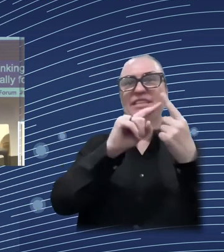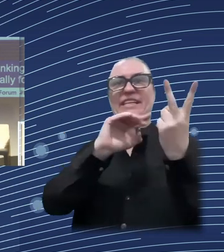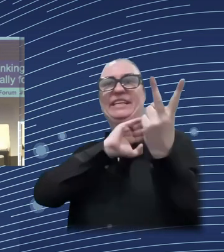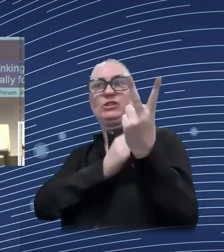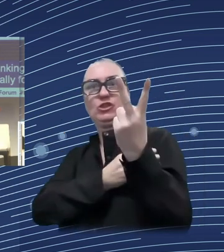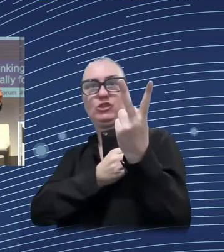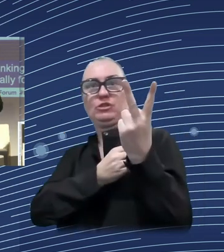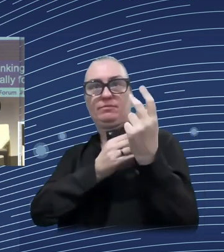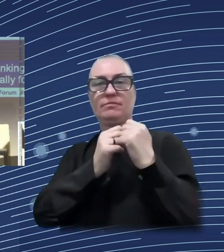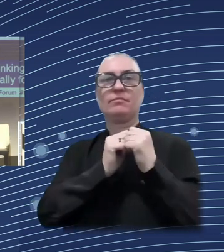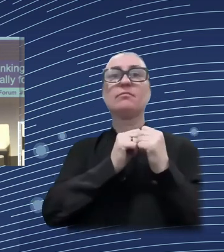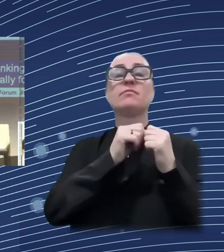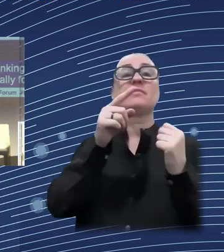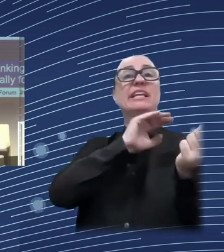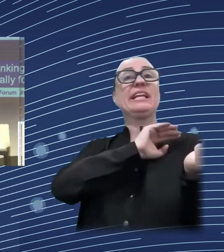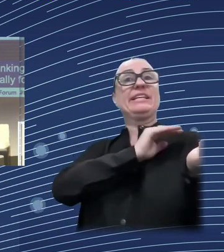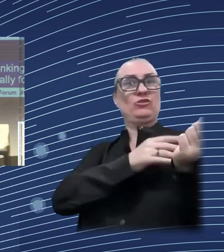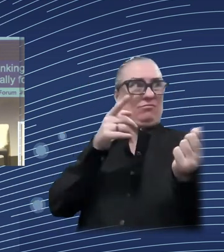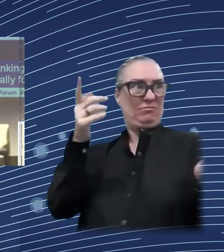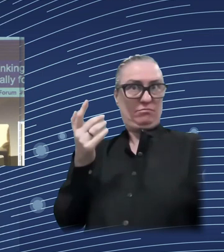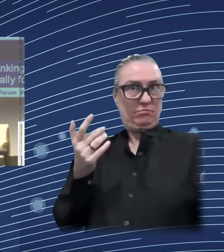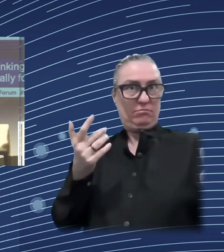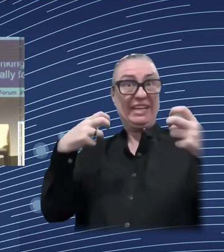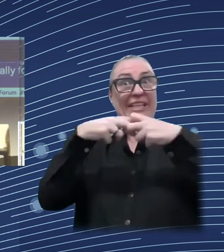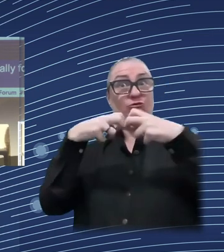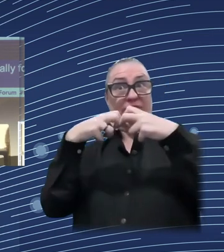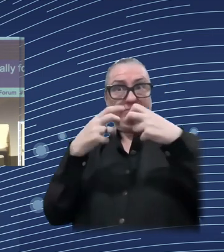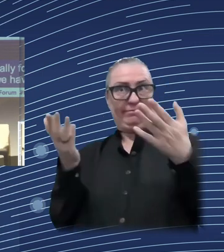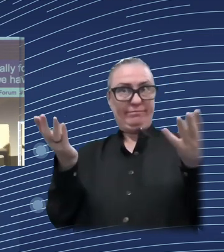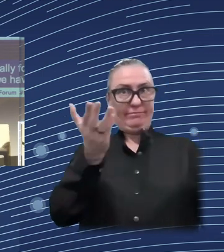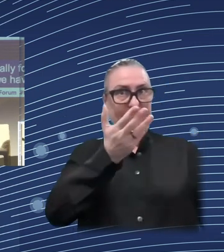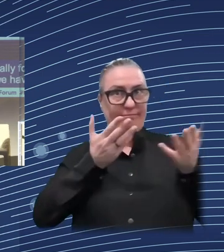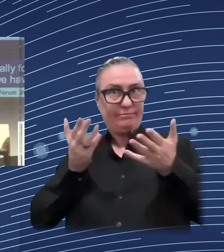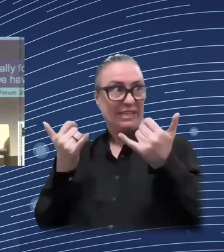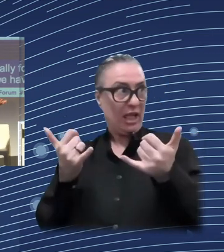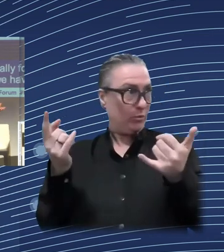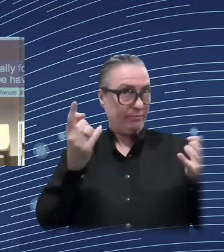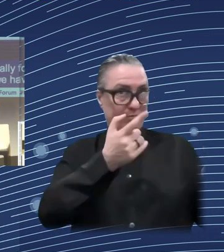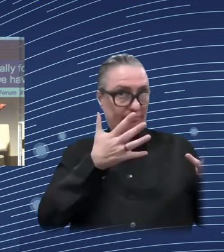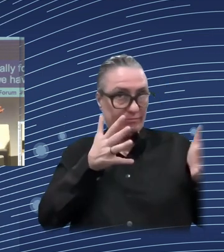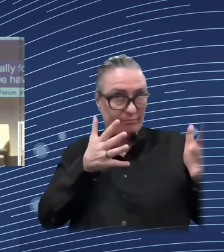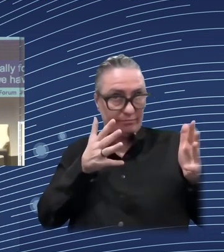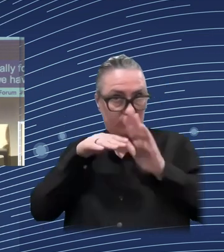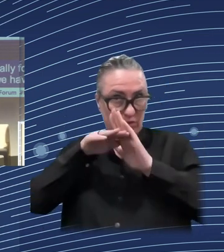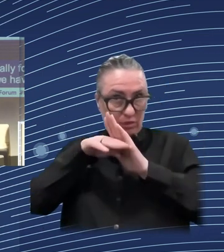a project we have together with colleagues from DJ Employment, which is called the AMEDE project, which is basically